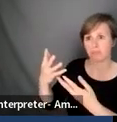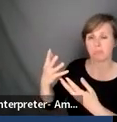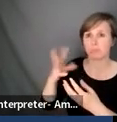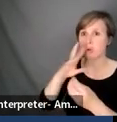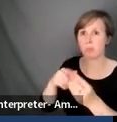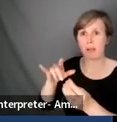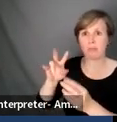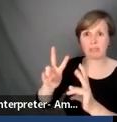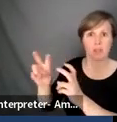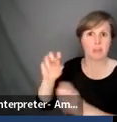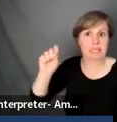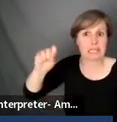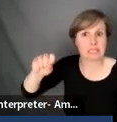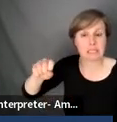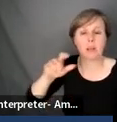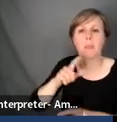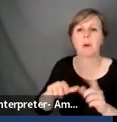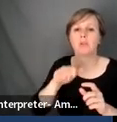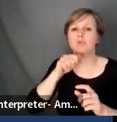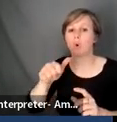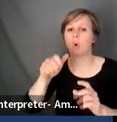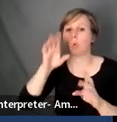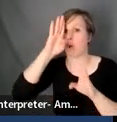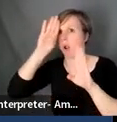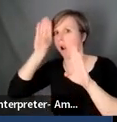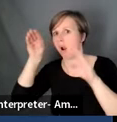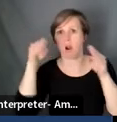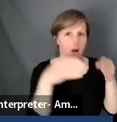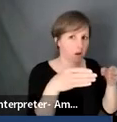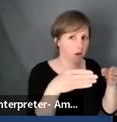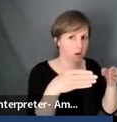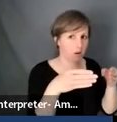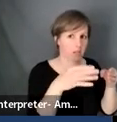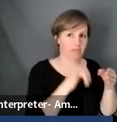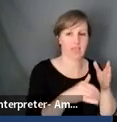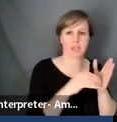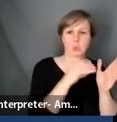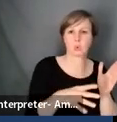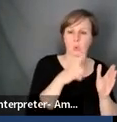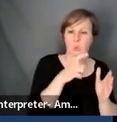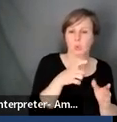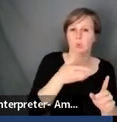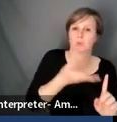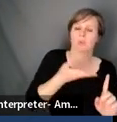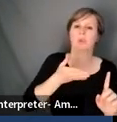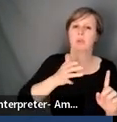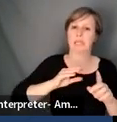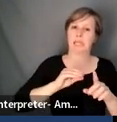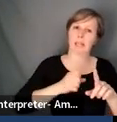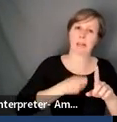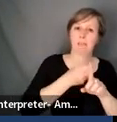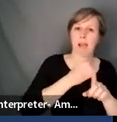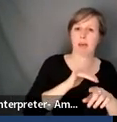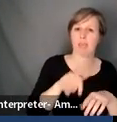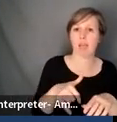bring the topic to the classroom, but don't center, don't center the student in that conversation, you know, like,